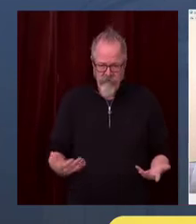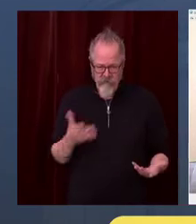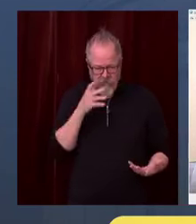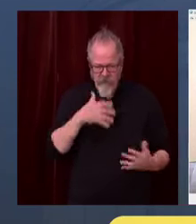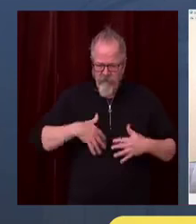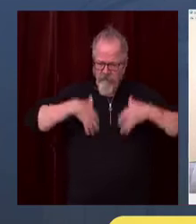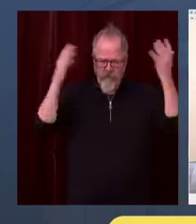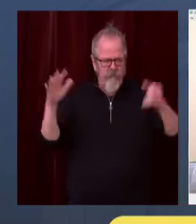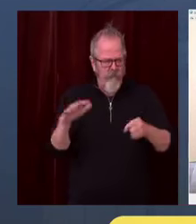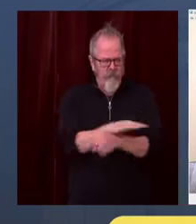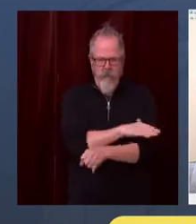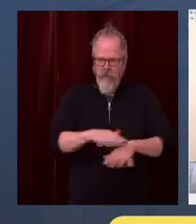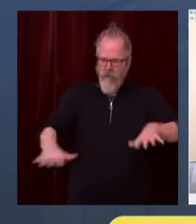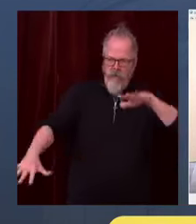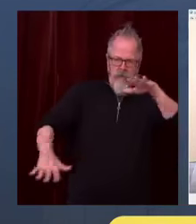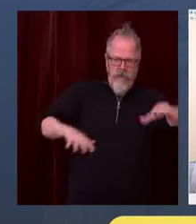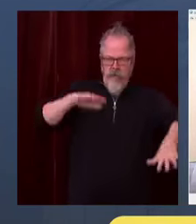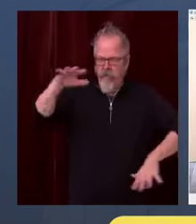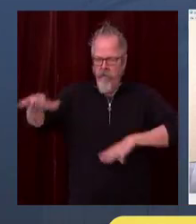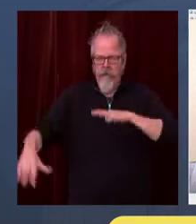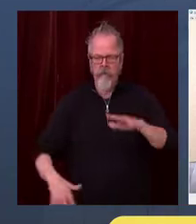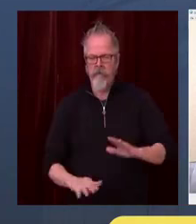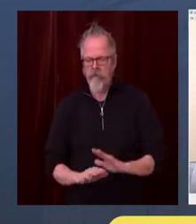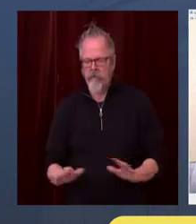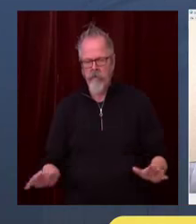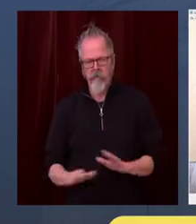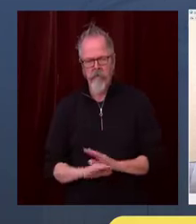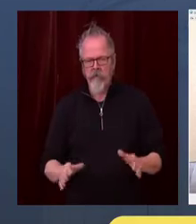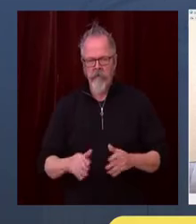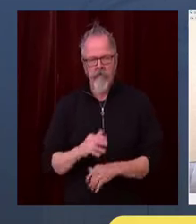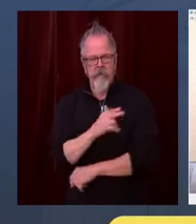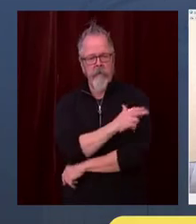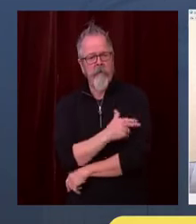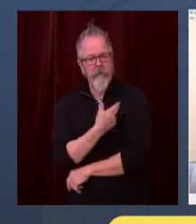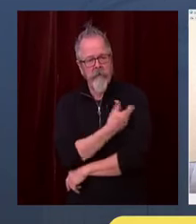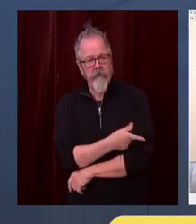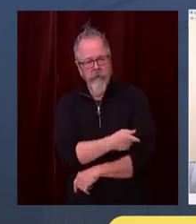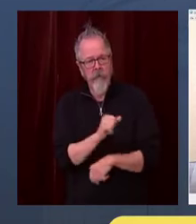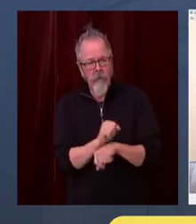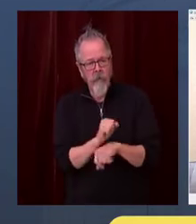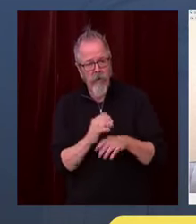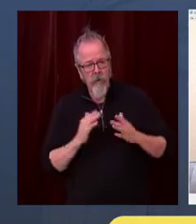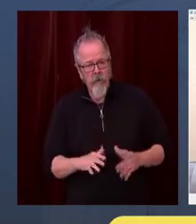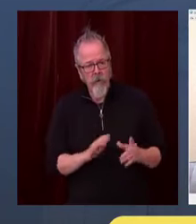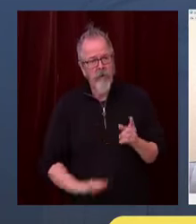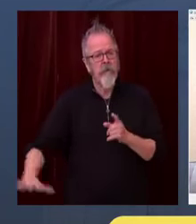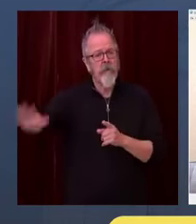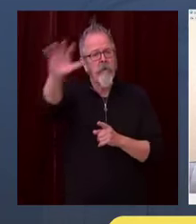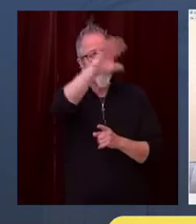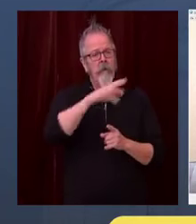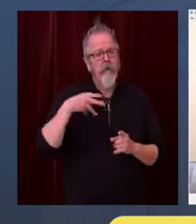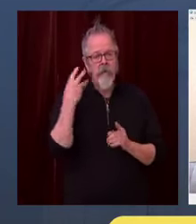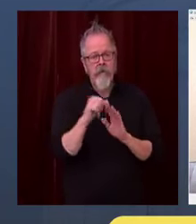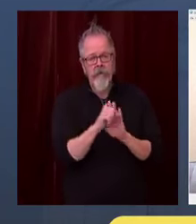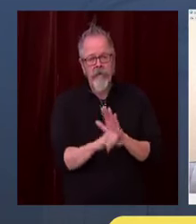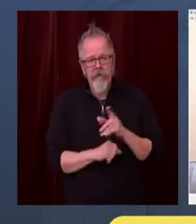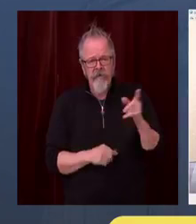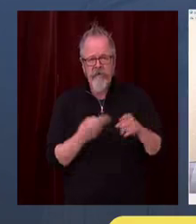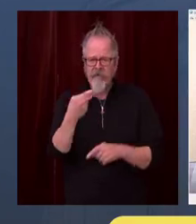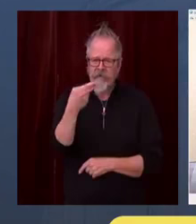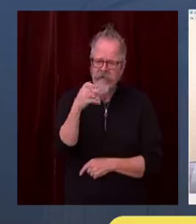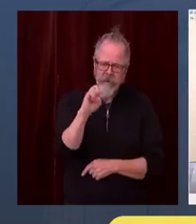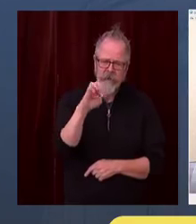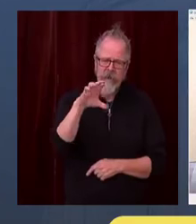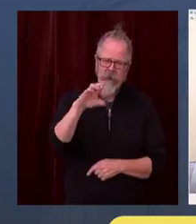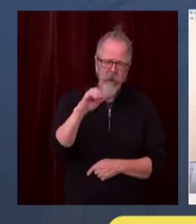workers who have stepped up to the challenge of the pandemic, but they are taxed. And these actions will hopefully provide relief to them. We do want